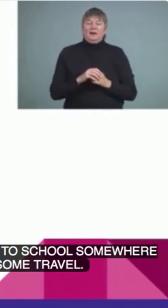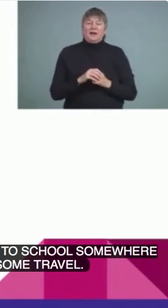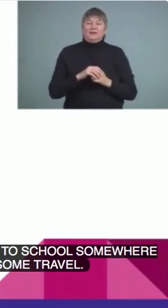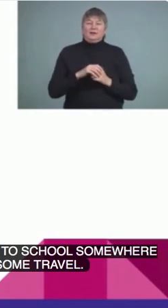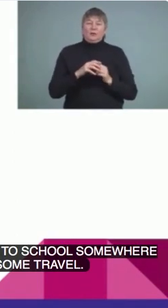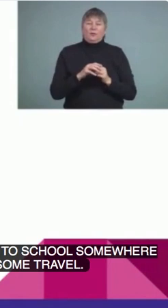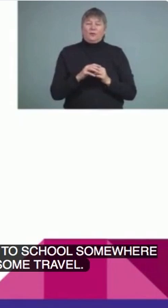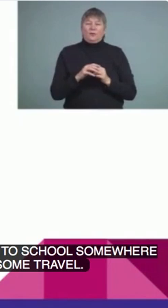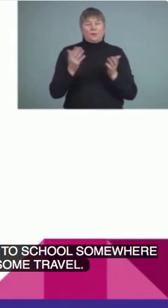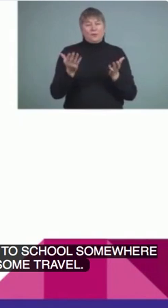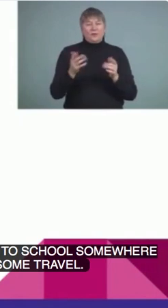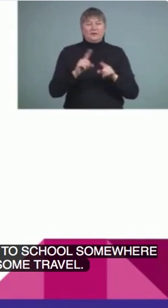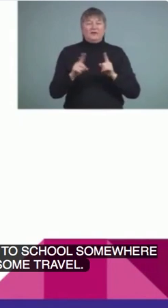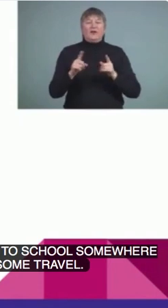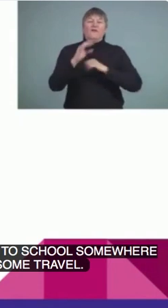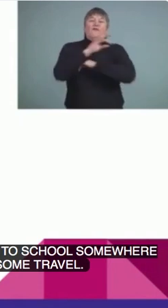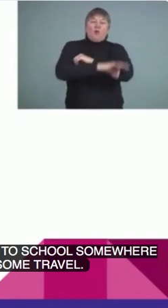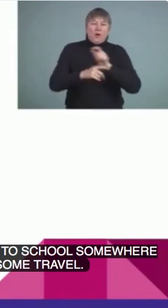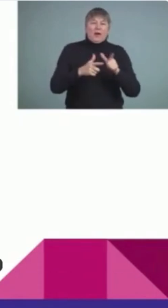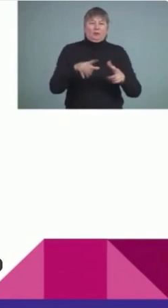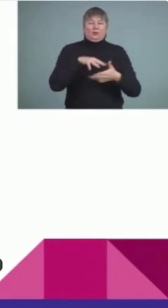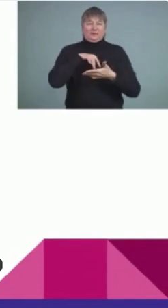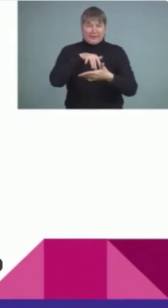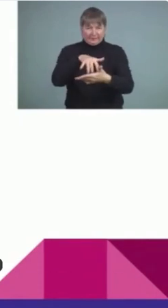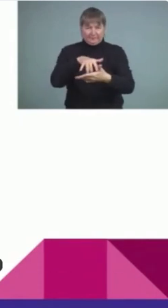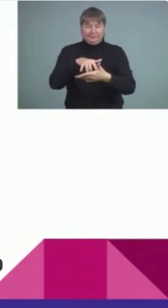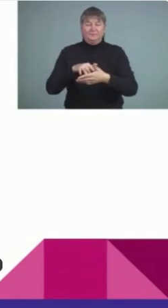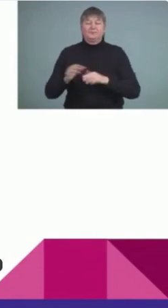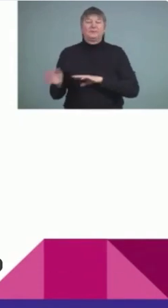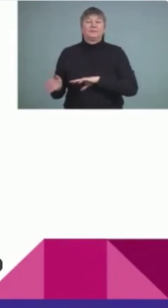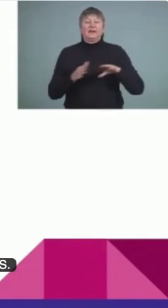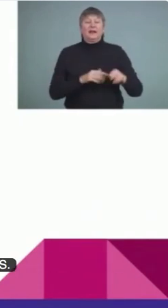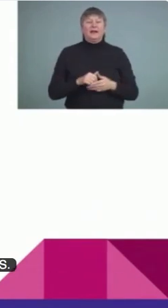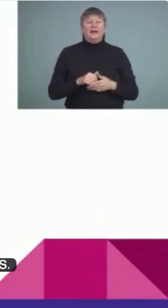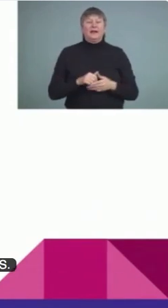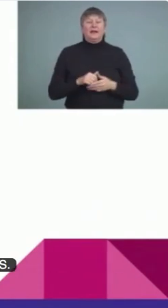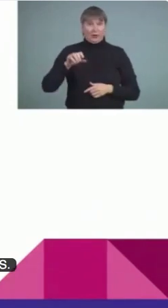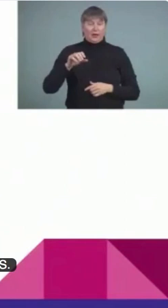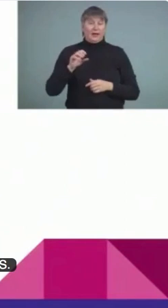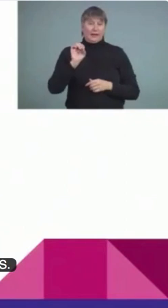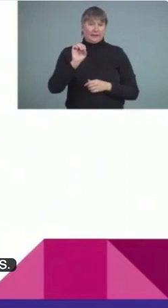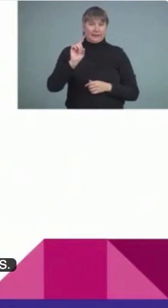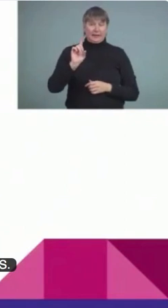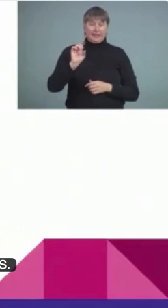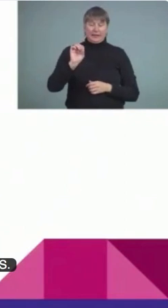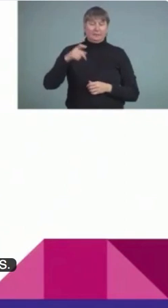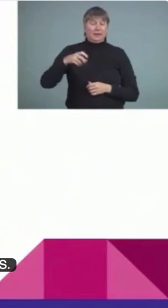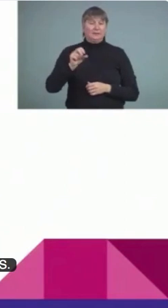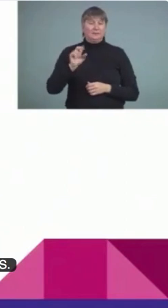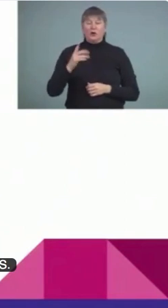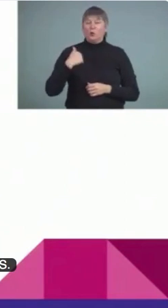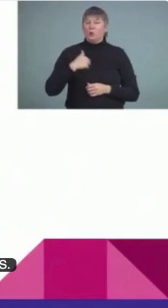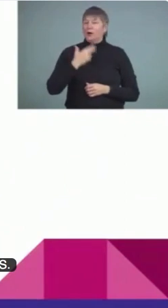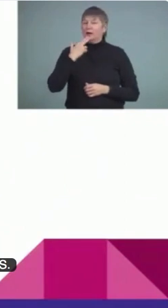consultant in I work for Edmonton Public Schools we are very lucky to have a team of intercultural consultants.